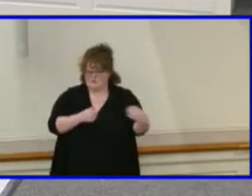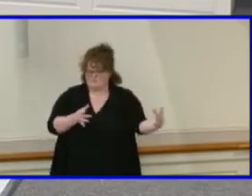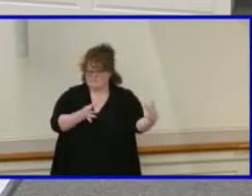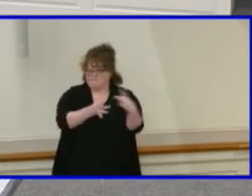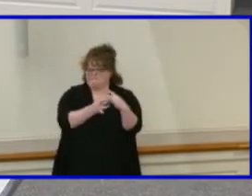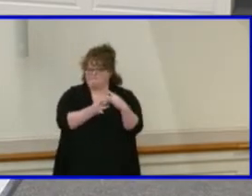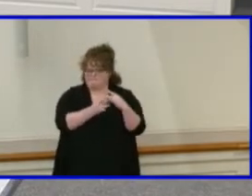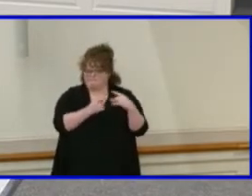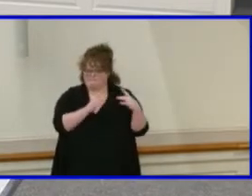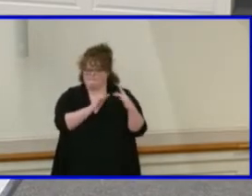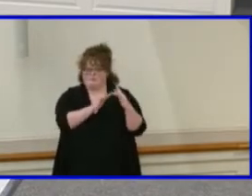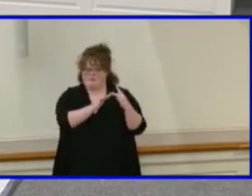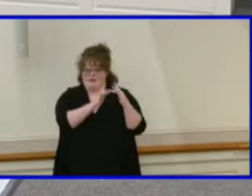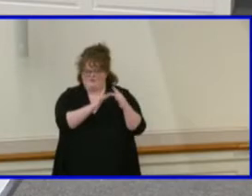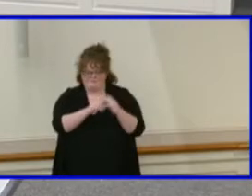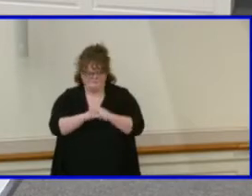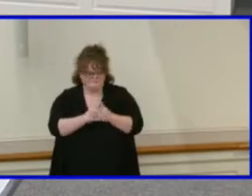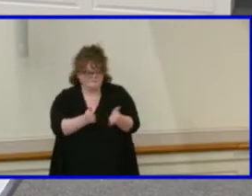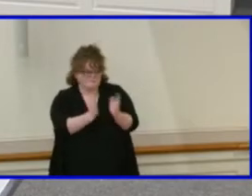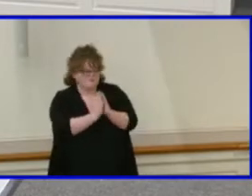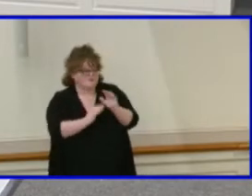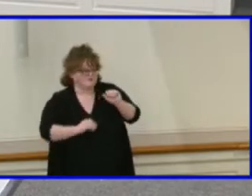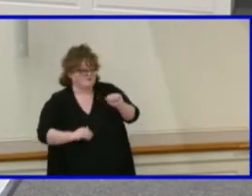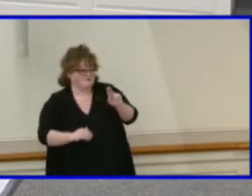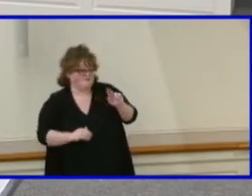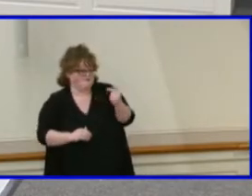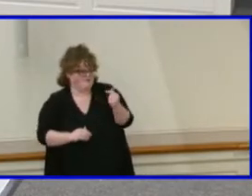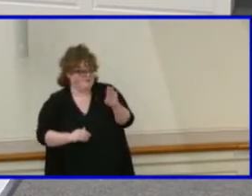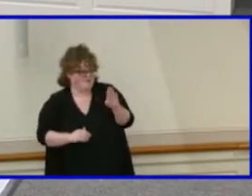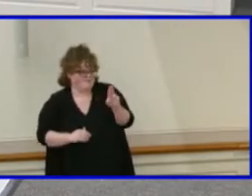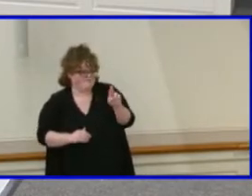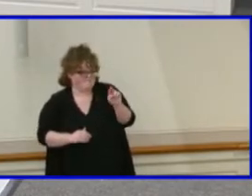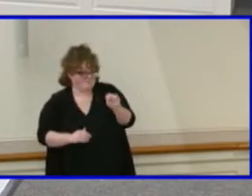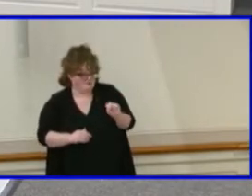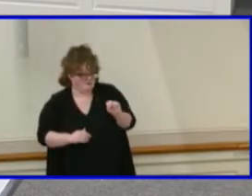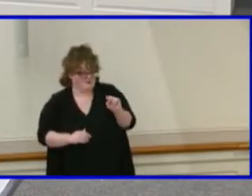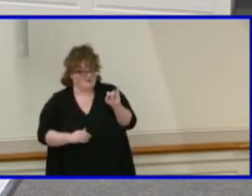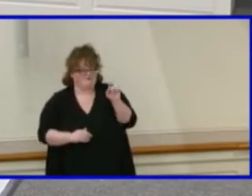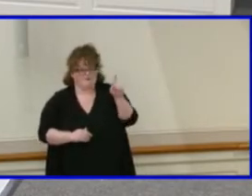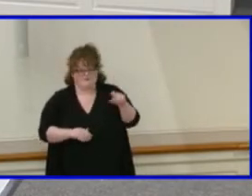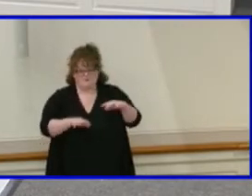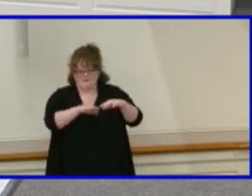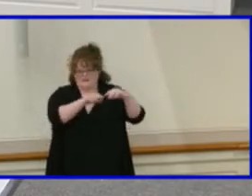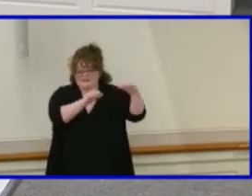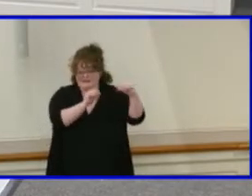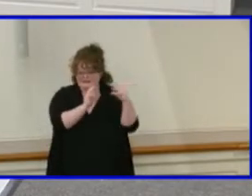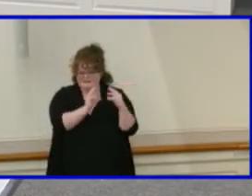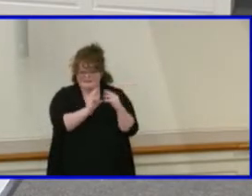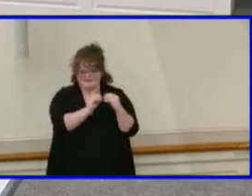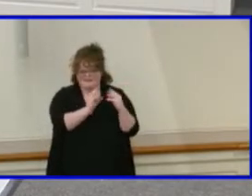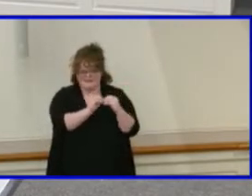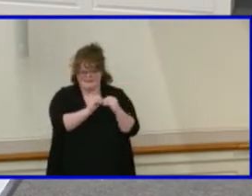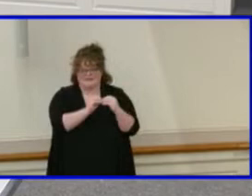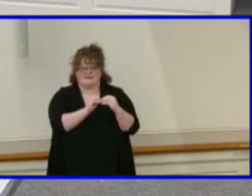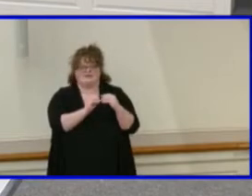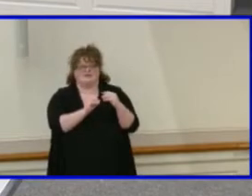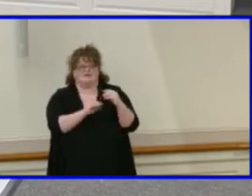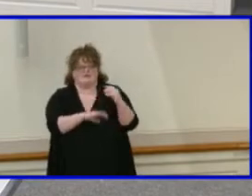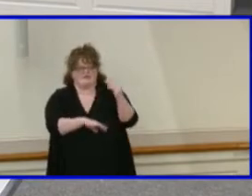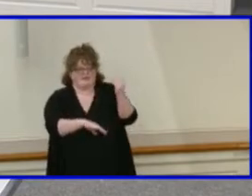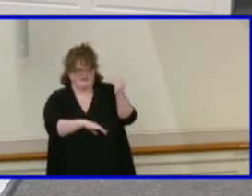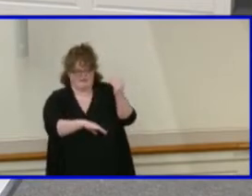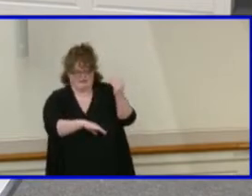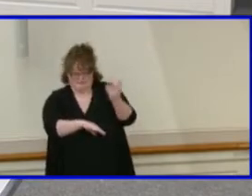I ask that Ms. Ogburn verbally note if you need to leave the meeting and subsequently verbally note when you